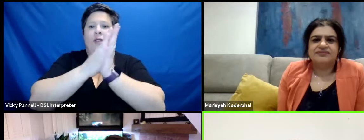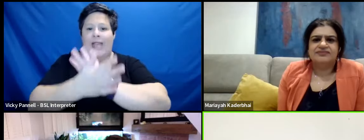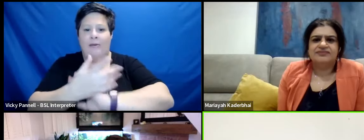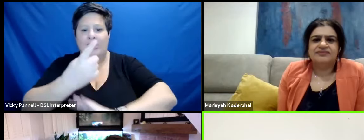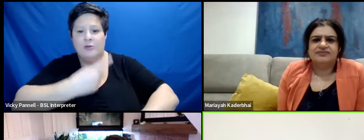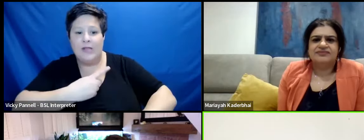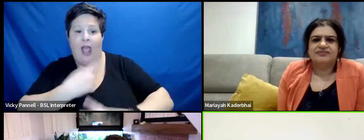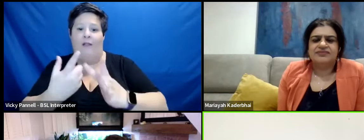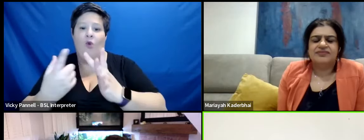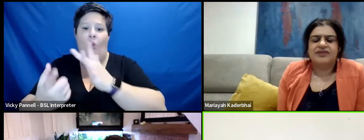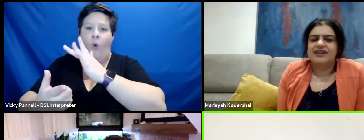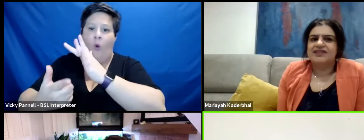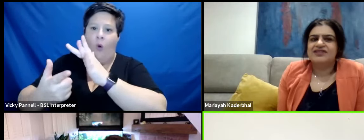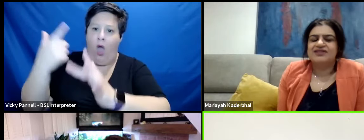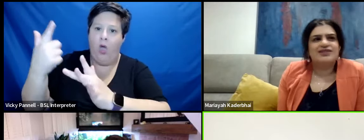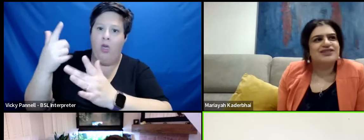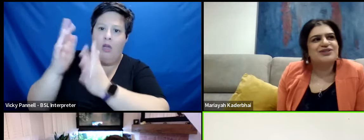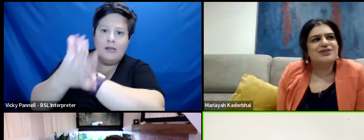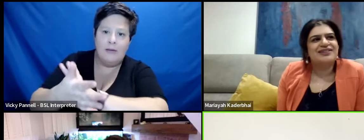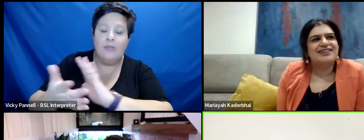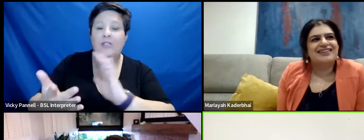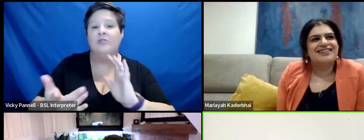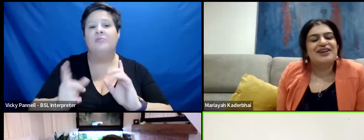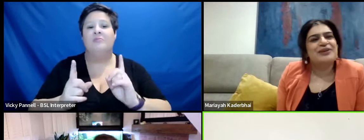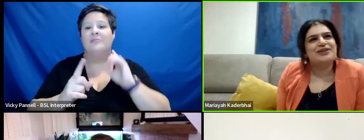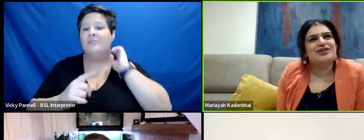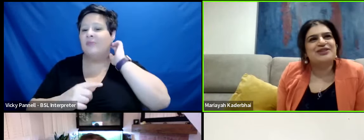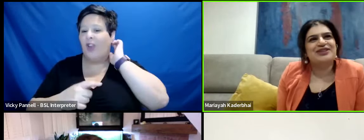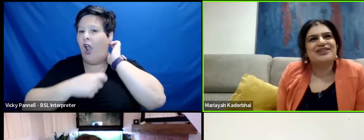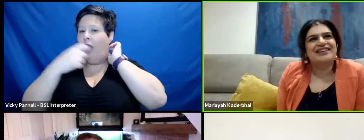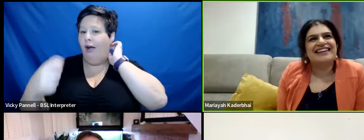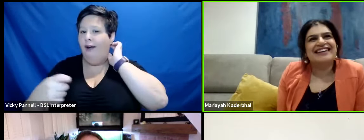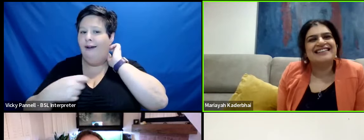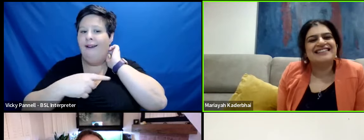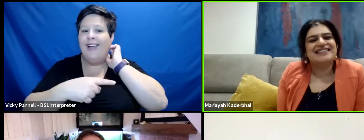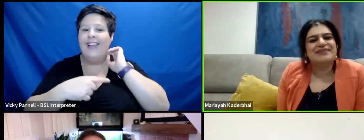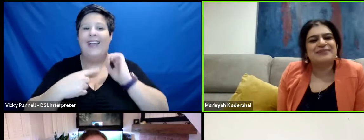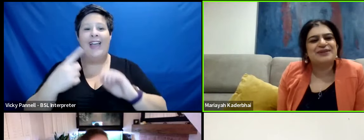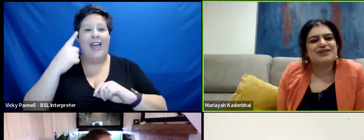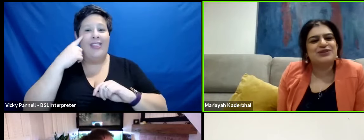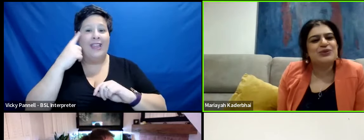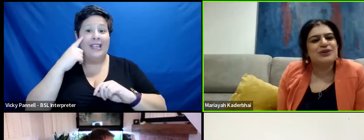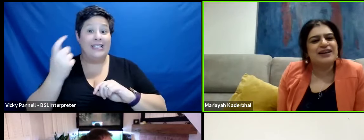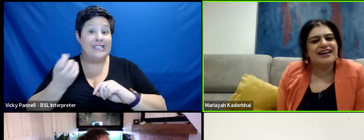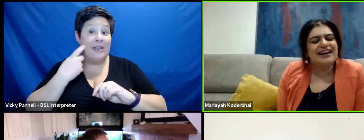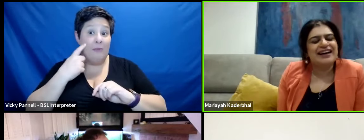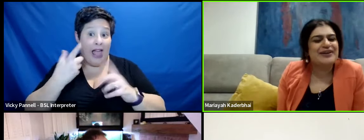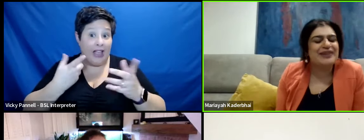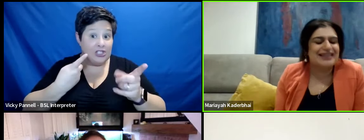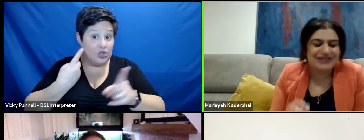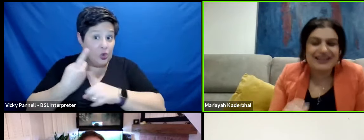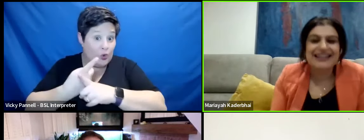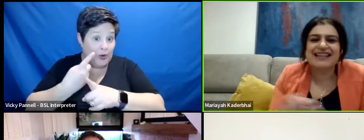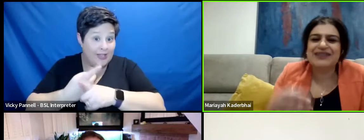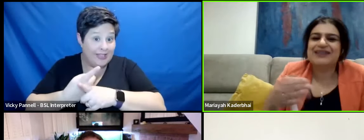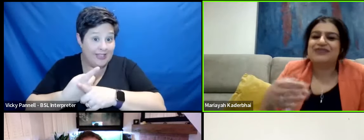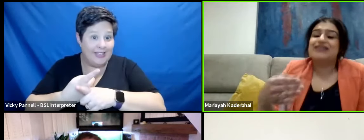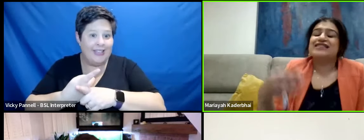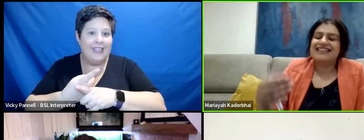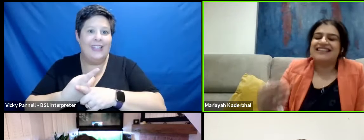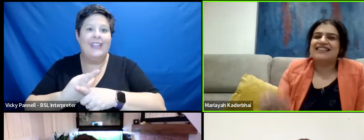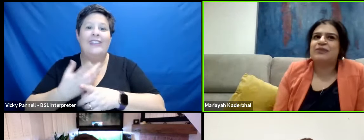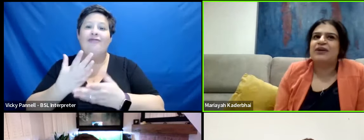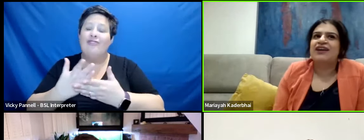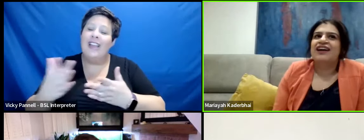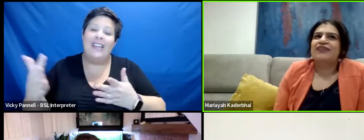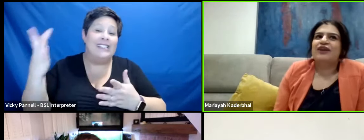or others that was a long answer no but do you think it is as simple as talking I know sounds like a